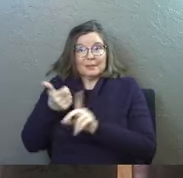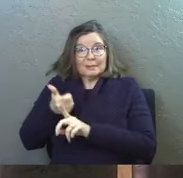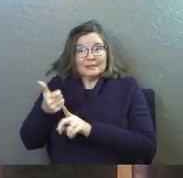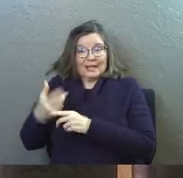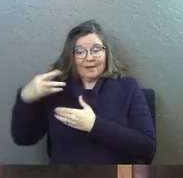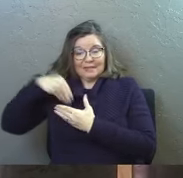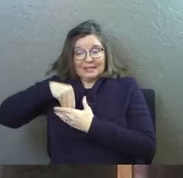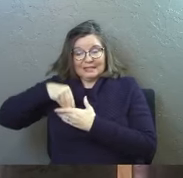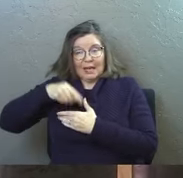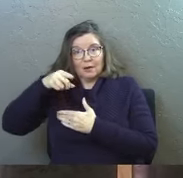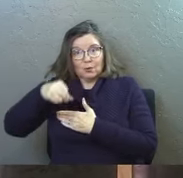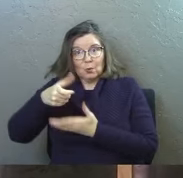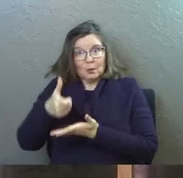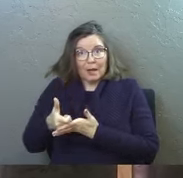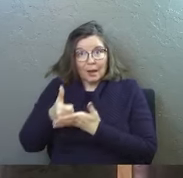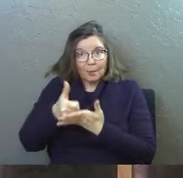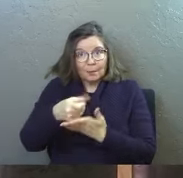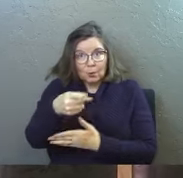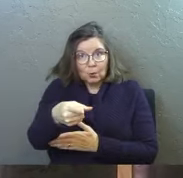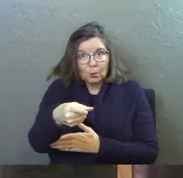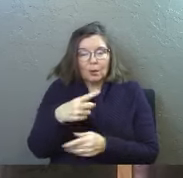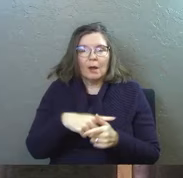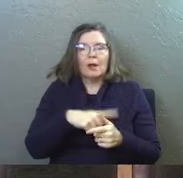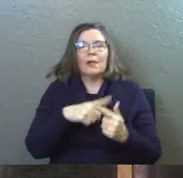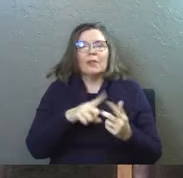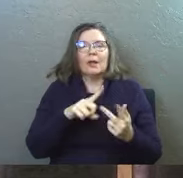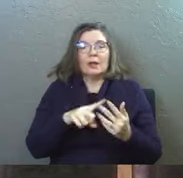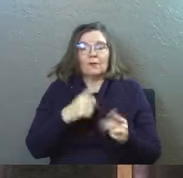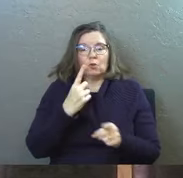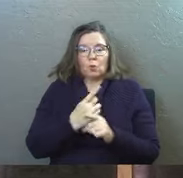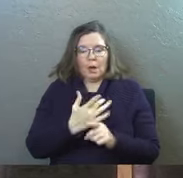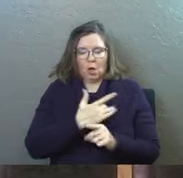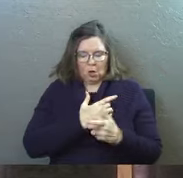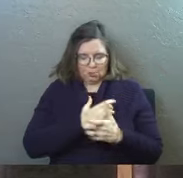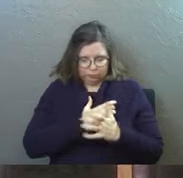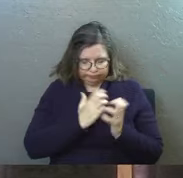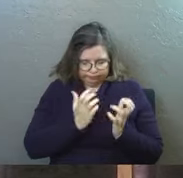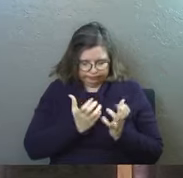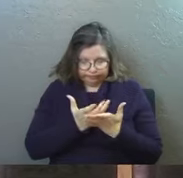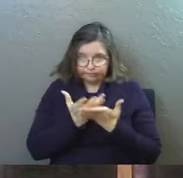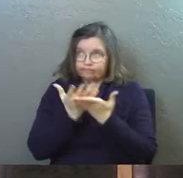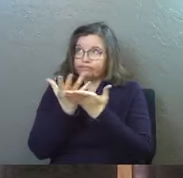himself inside of you and then if you come with the right heart and the